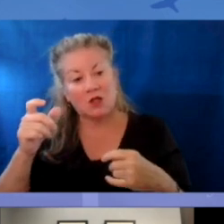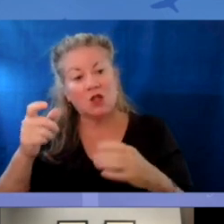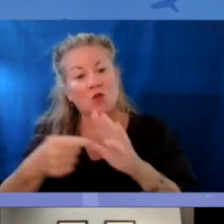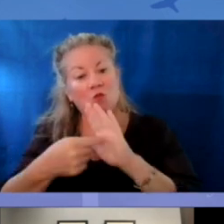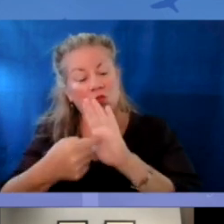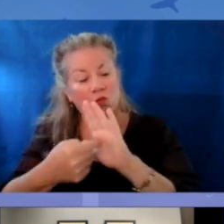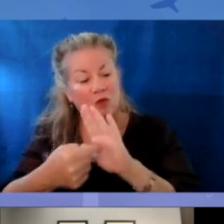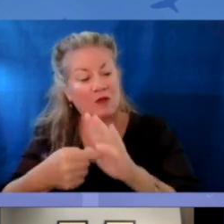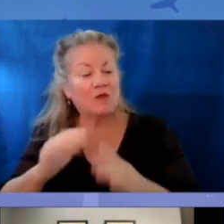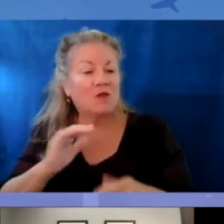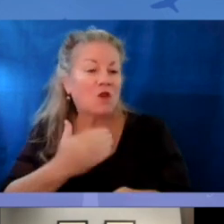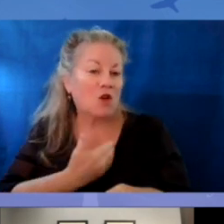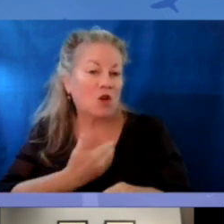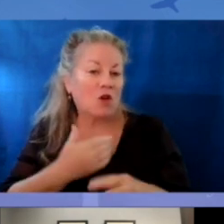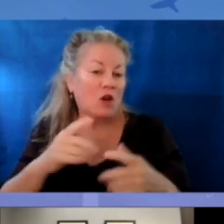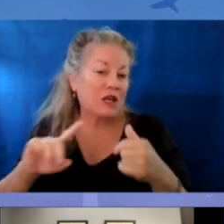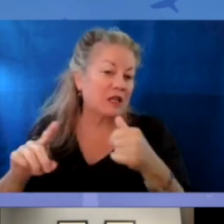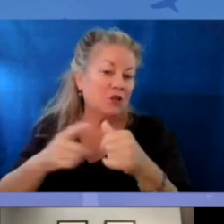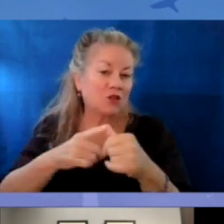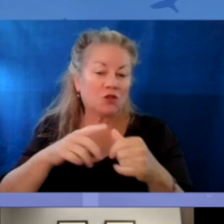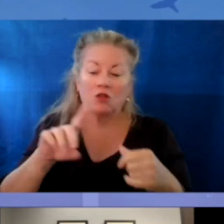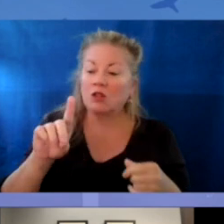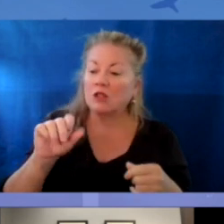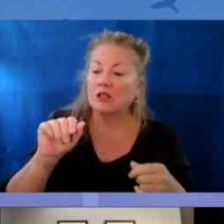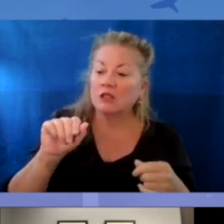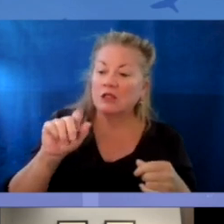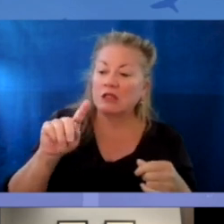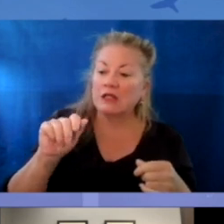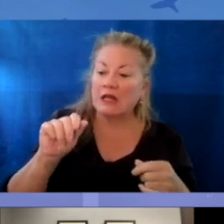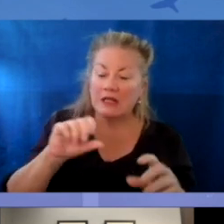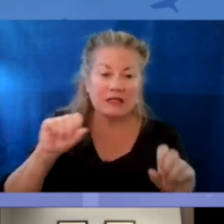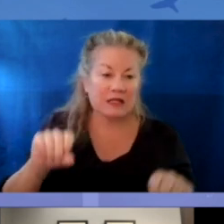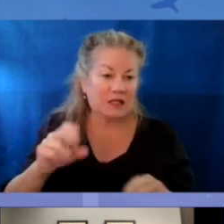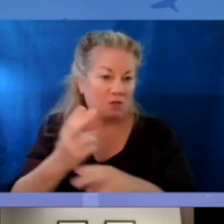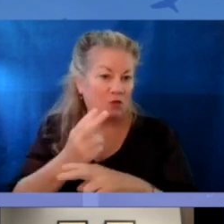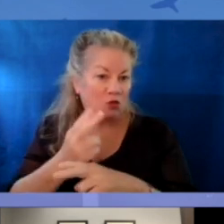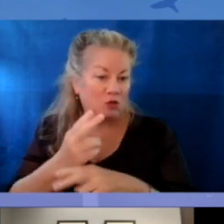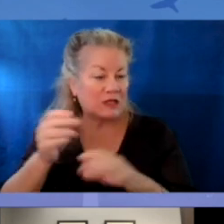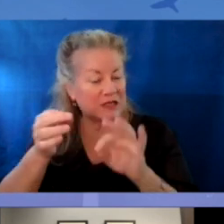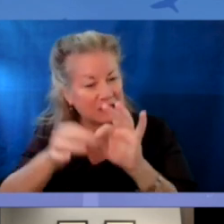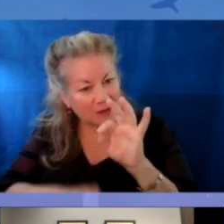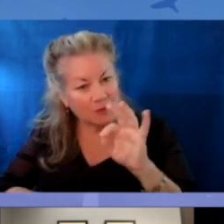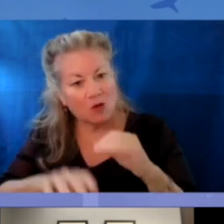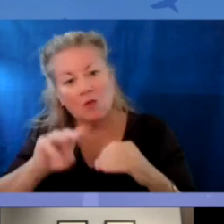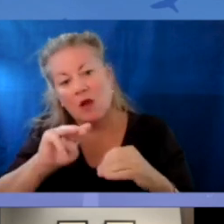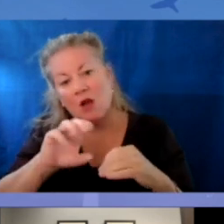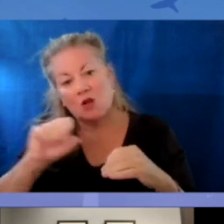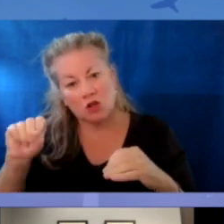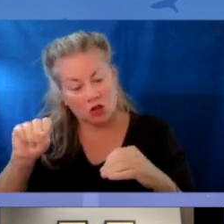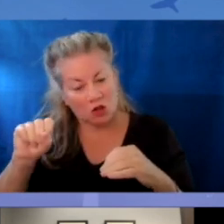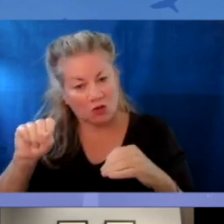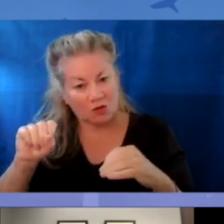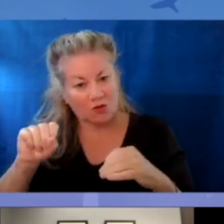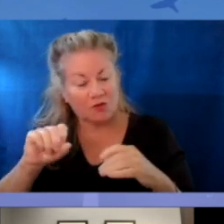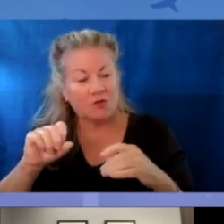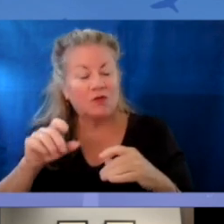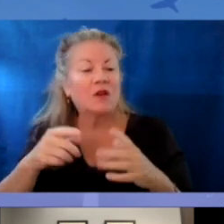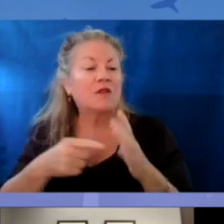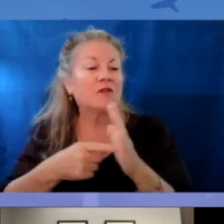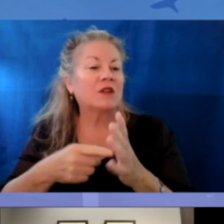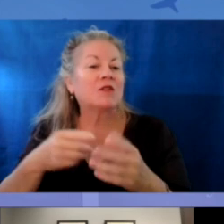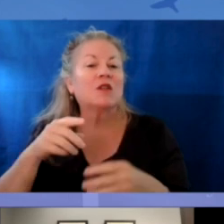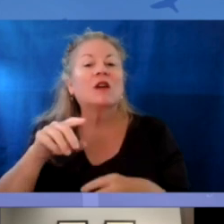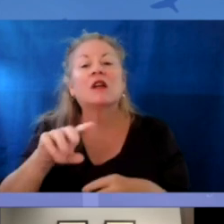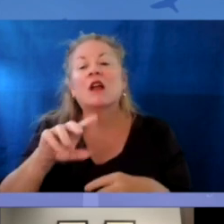of our initial data system that was used, which is a simple Microsoft form that feeds into a